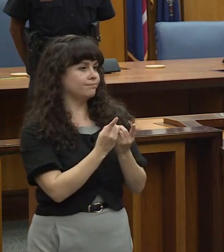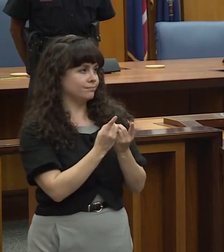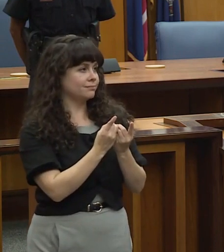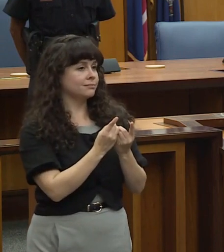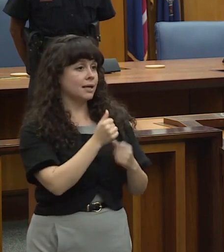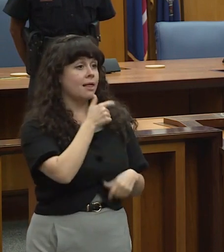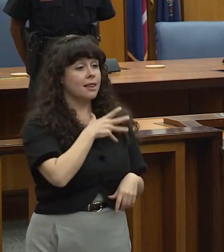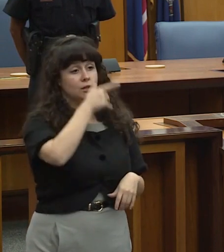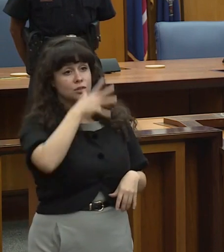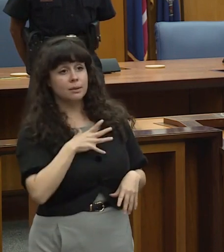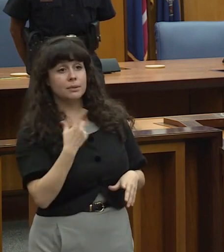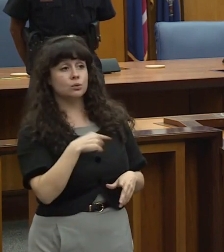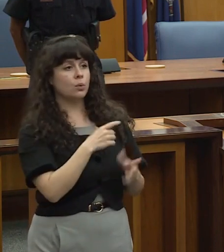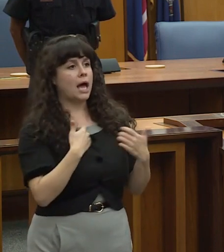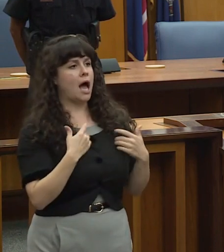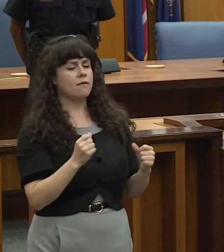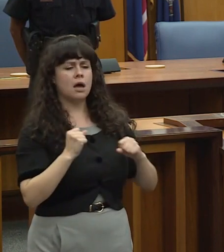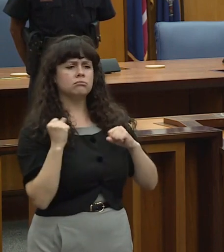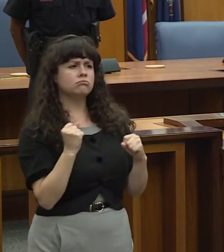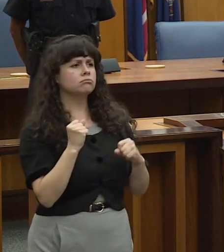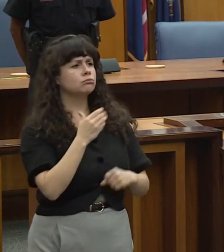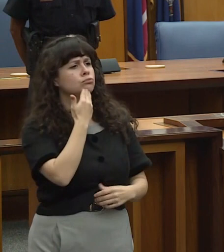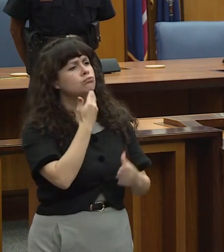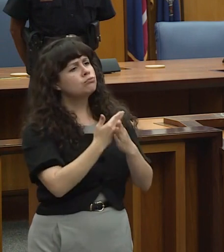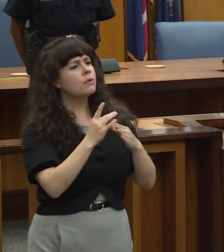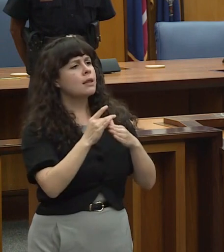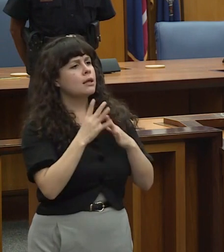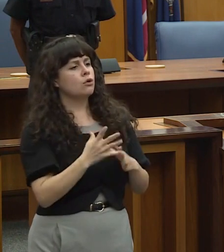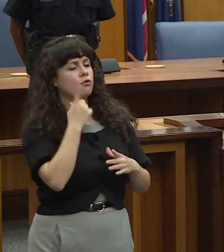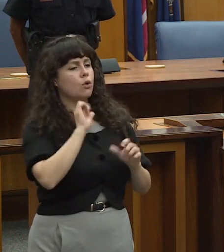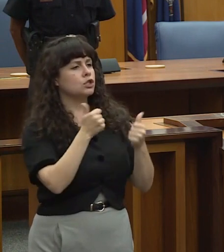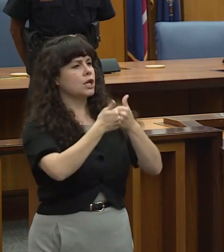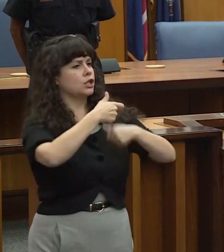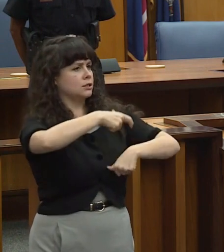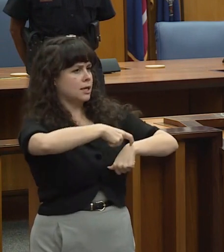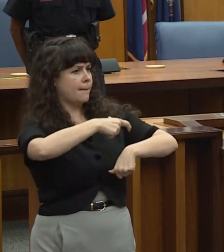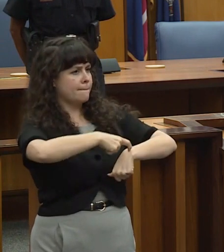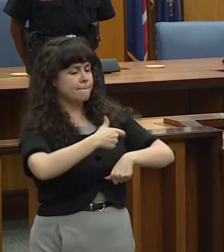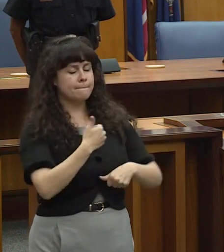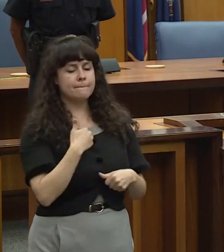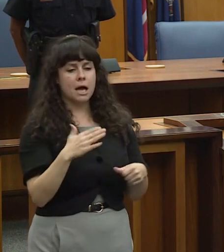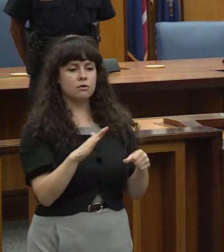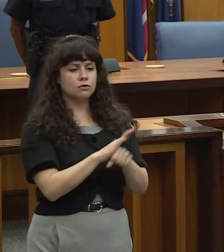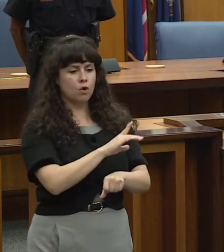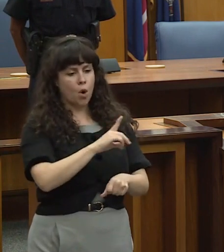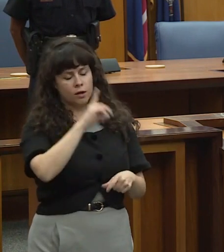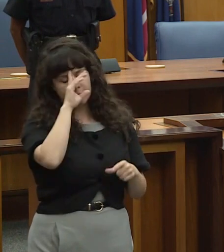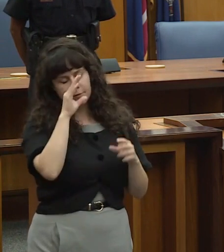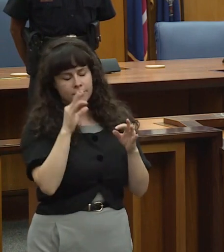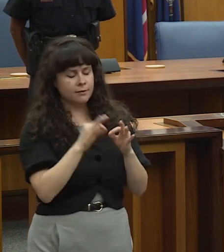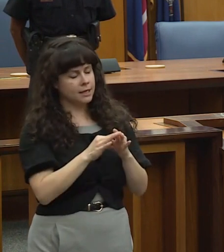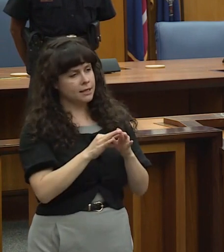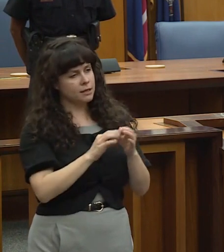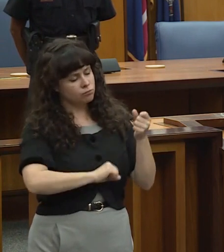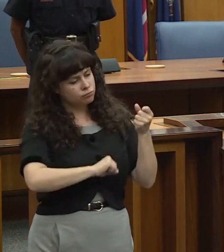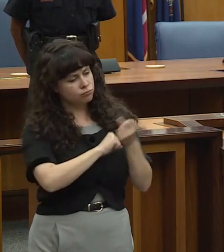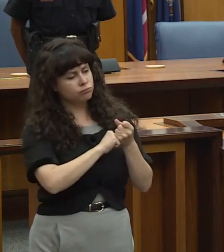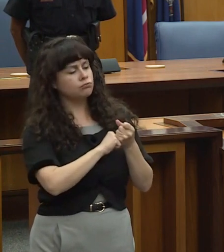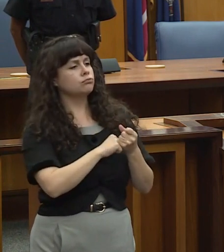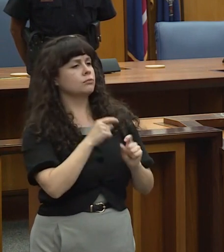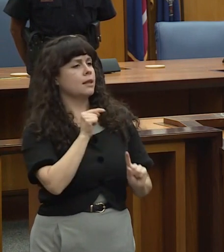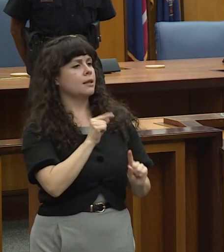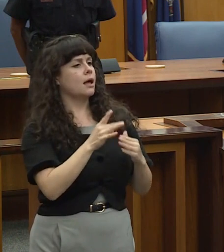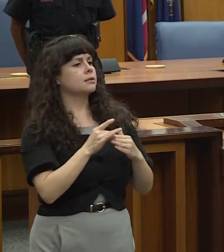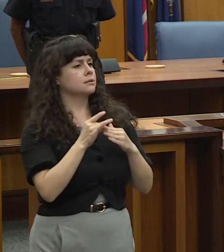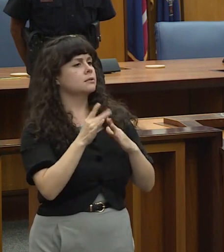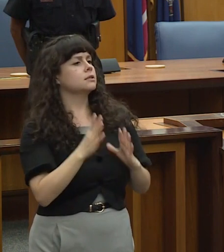we have a bold leader for a challenging time and I have full faith that this is the